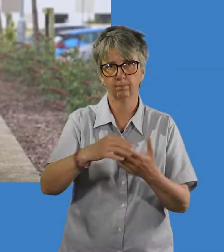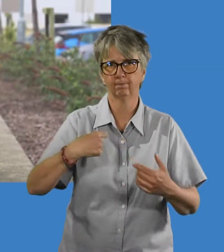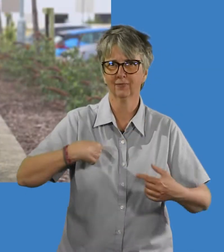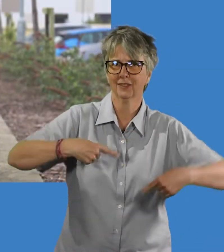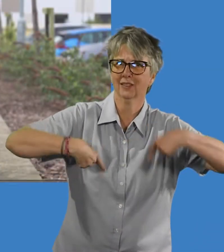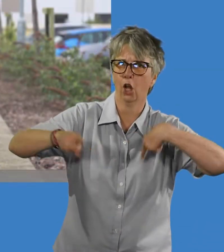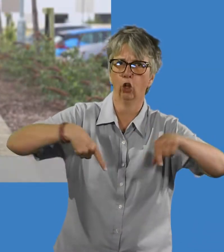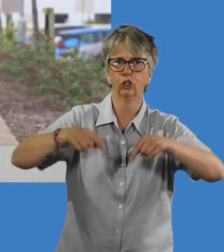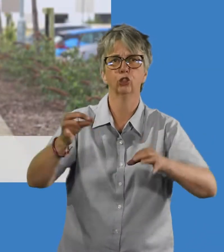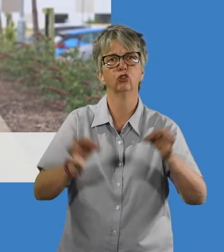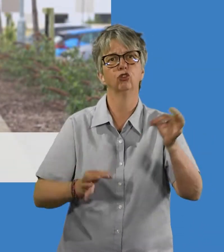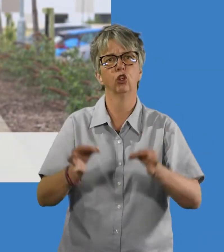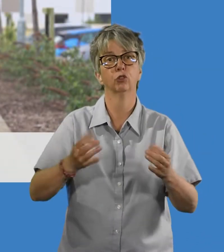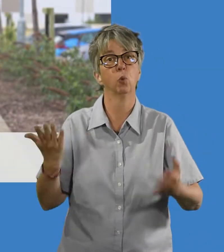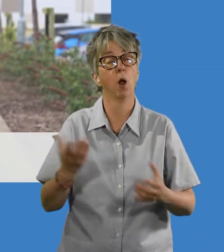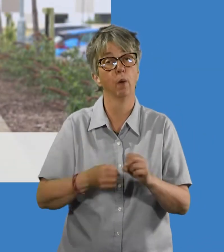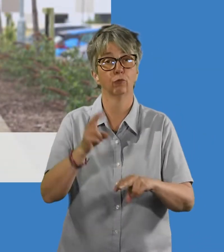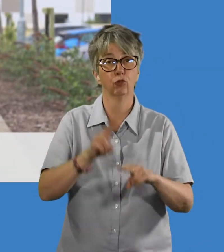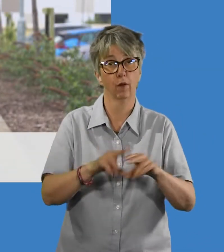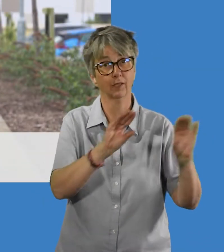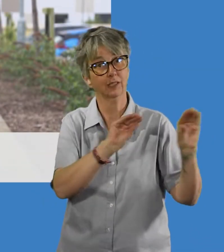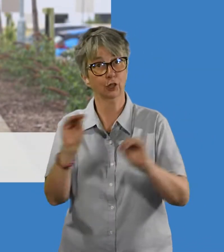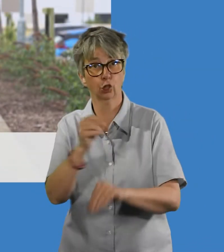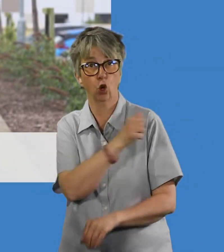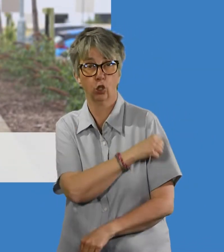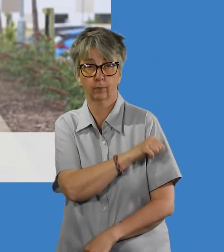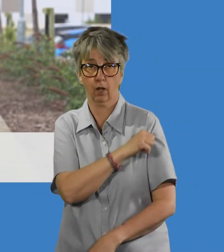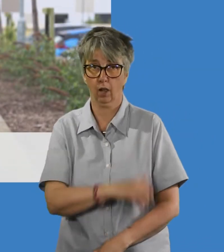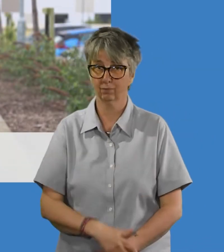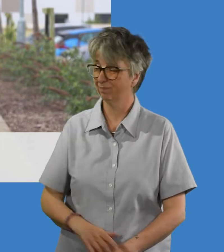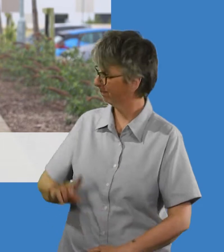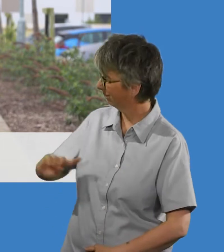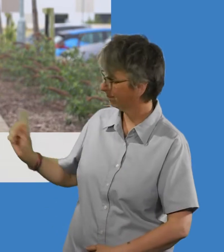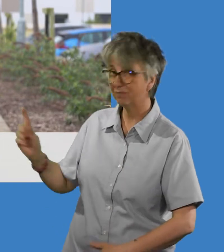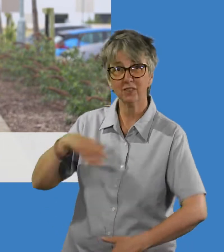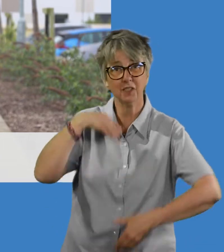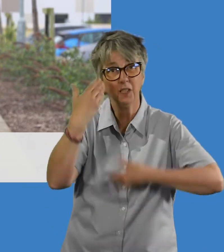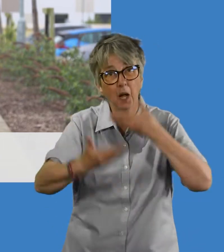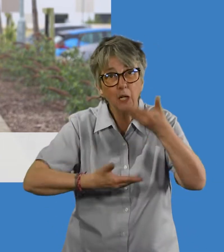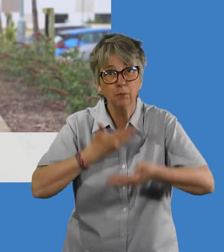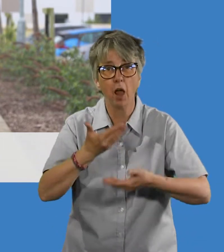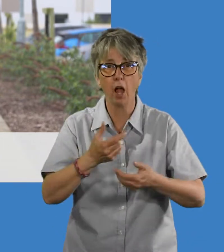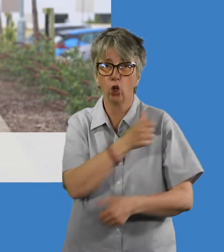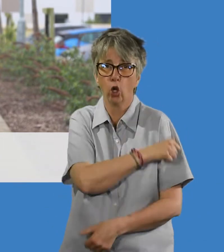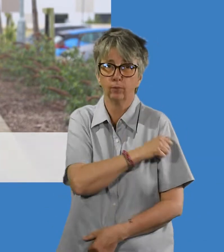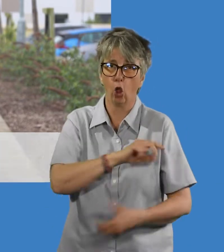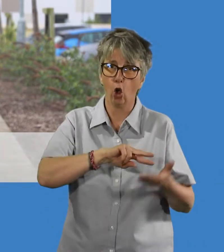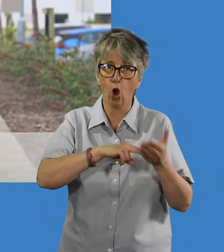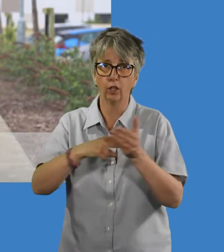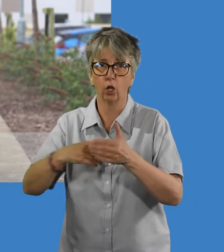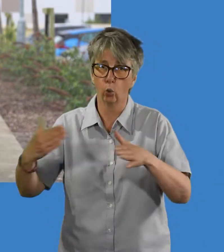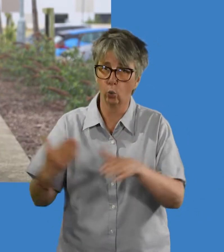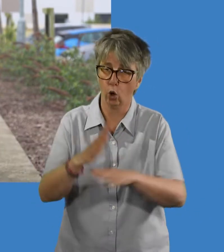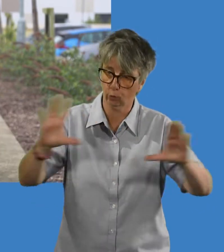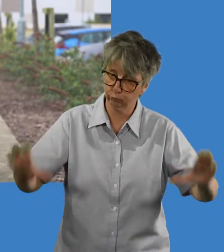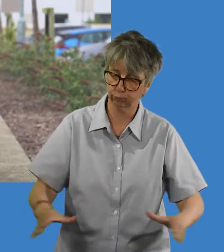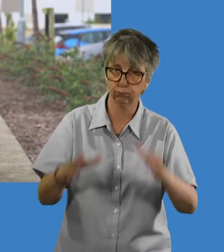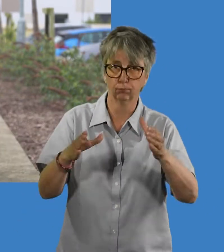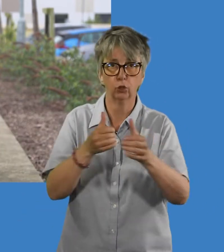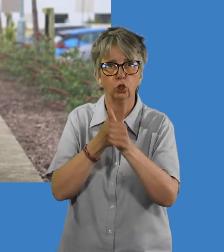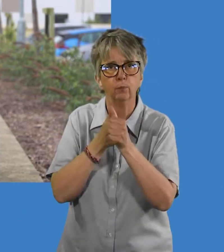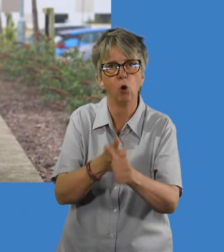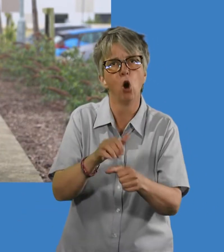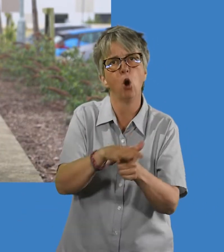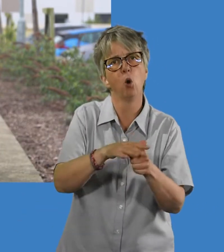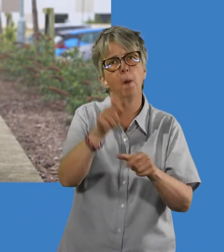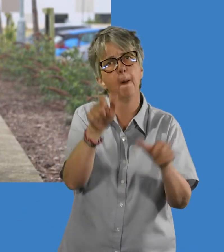Hi, I'm John Holden, Director of Strategy at Bradford Teaching Hospitals. In this film we'll explain how we're working with our partners to